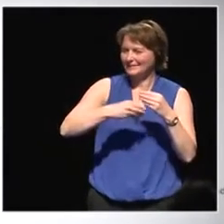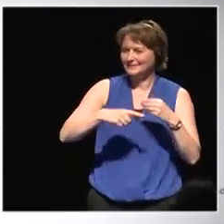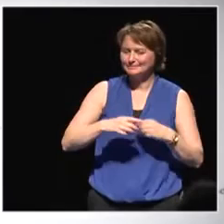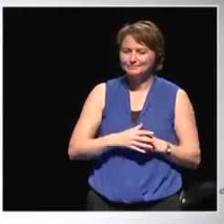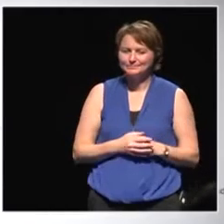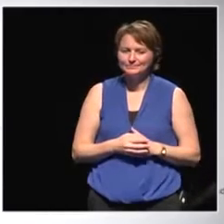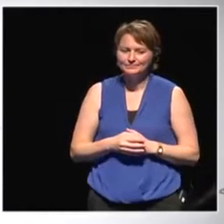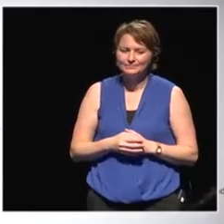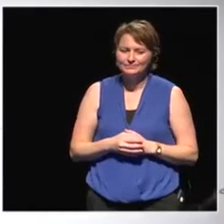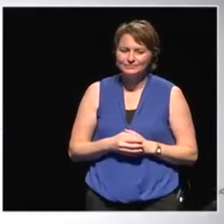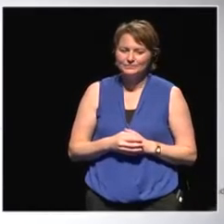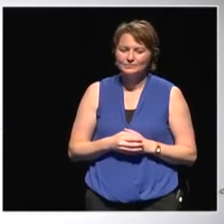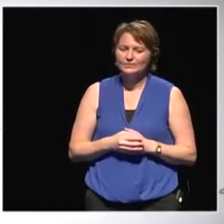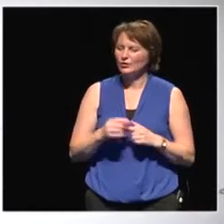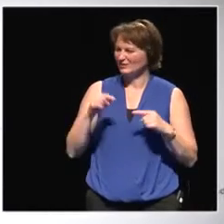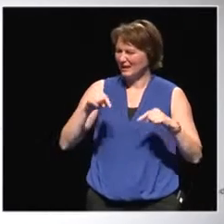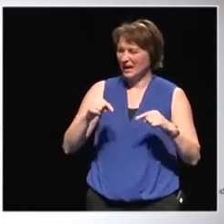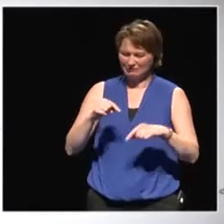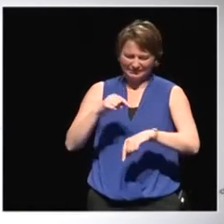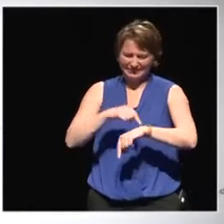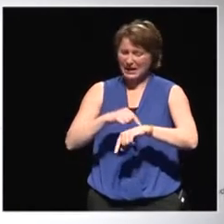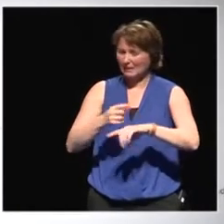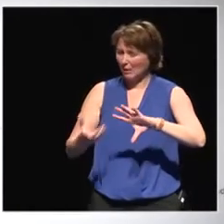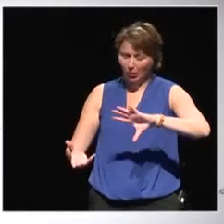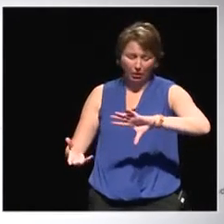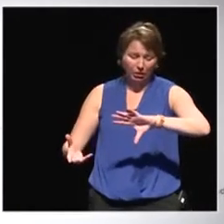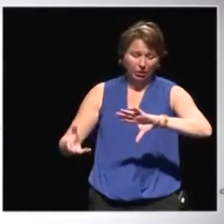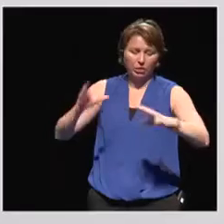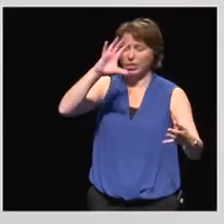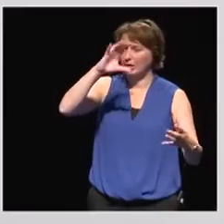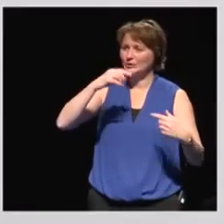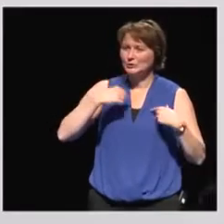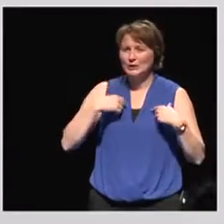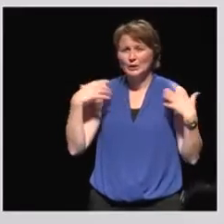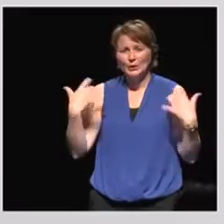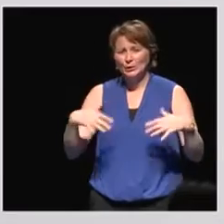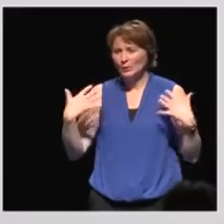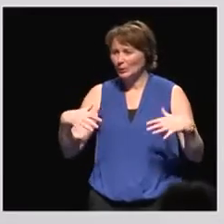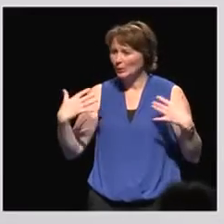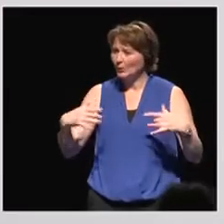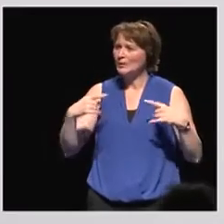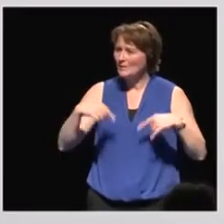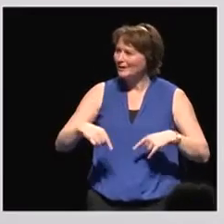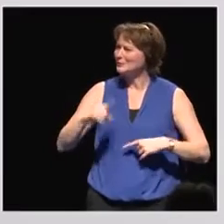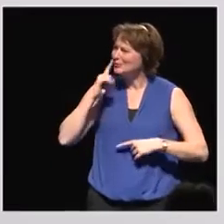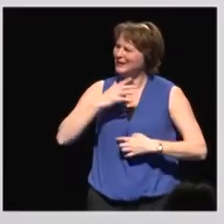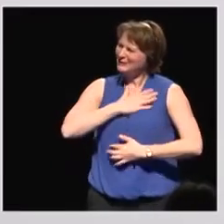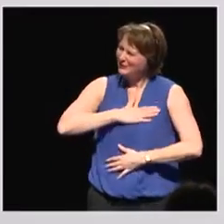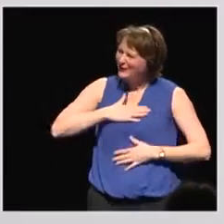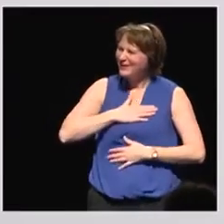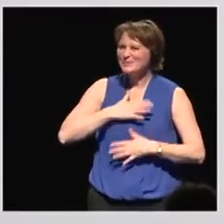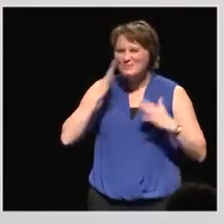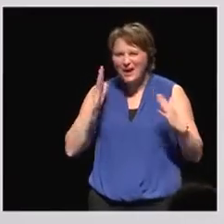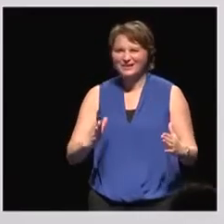crisis times, what we are living at the moment, I really think that it has to be fun as well.